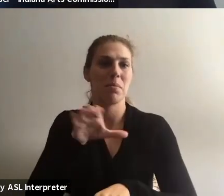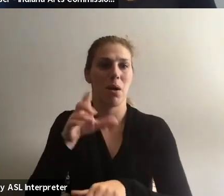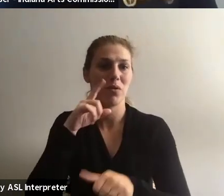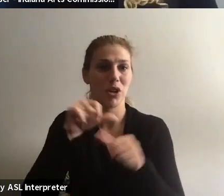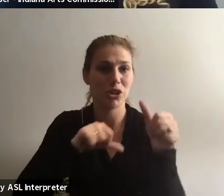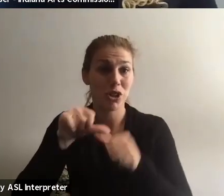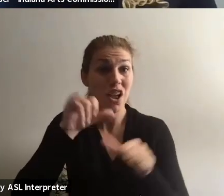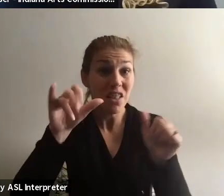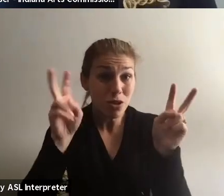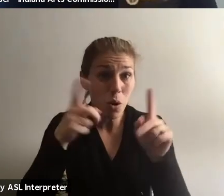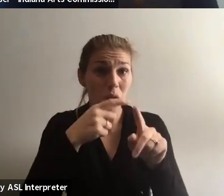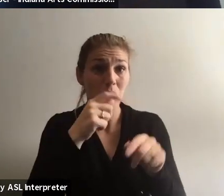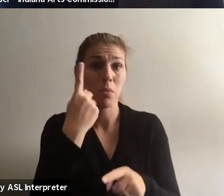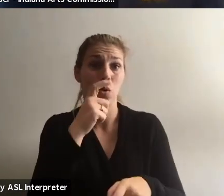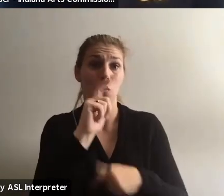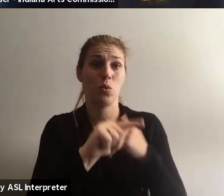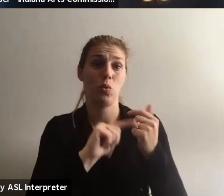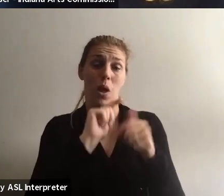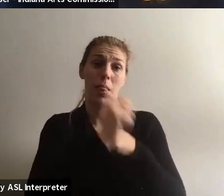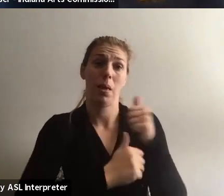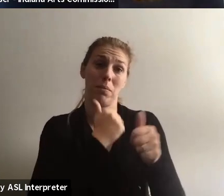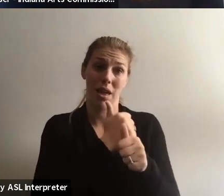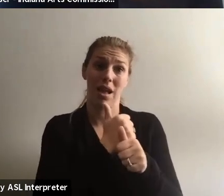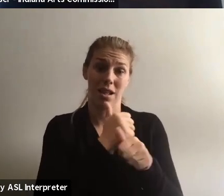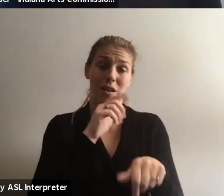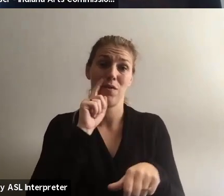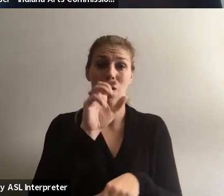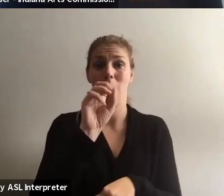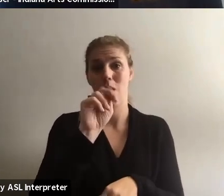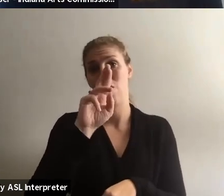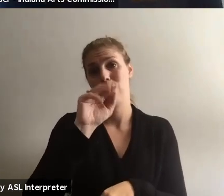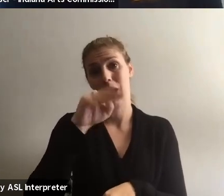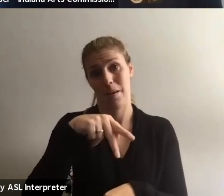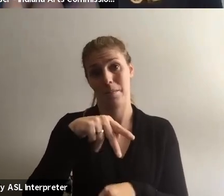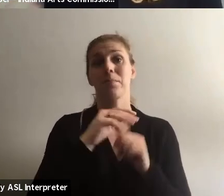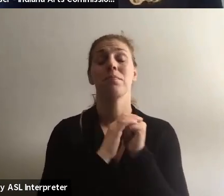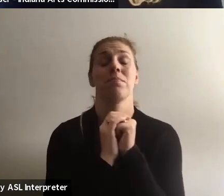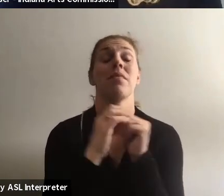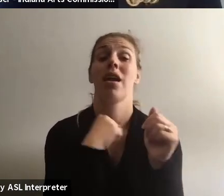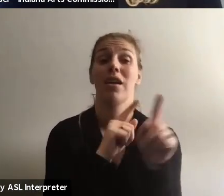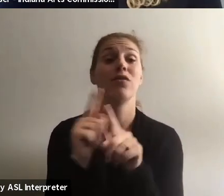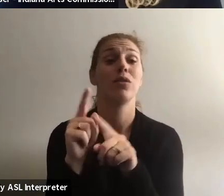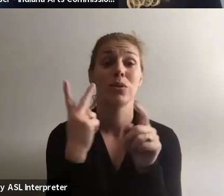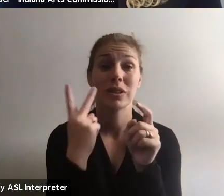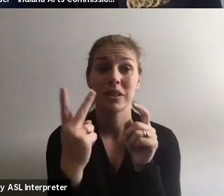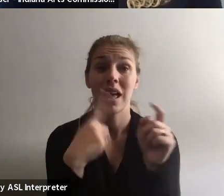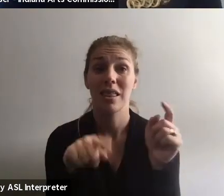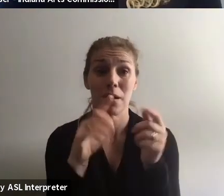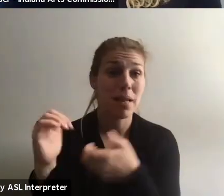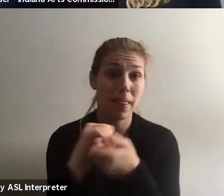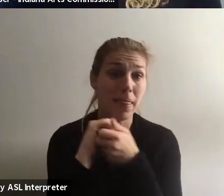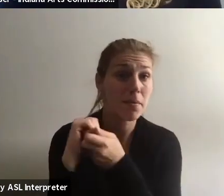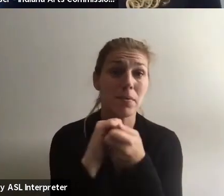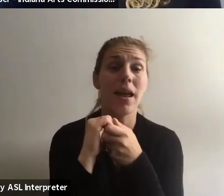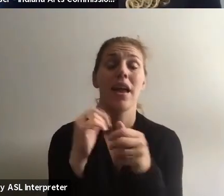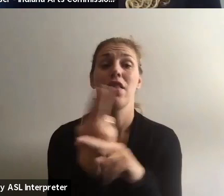another. That's a quote from an alumna of OnRamp. Um, I've also seen, you know, them collaborate with each other.